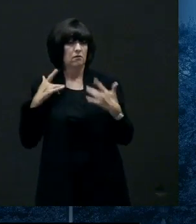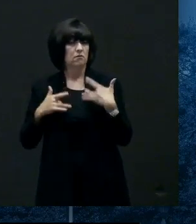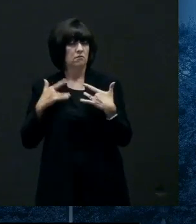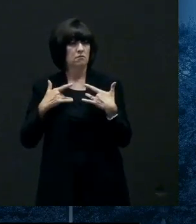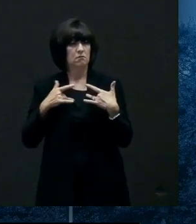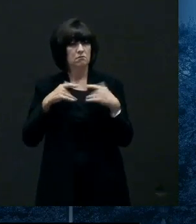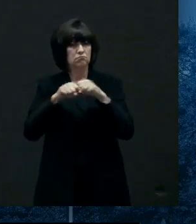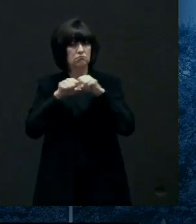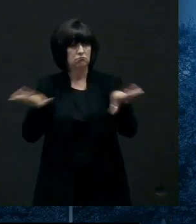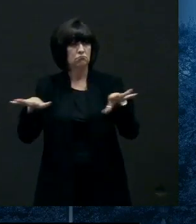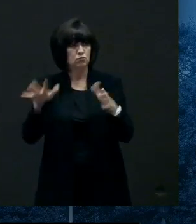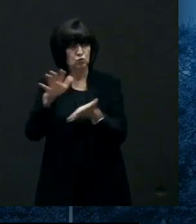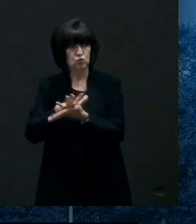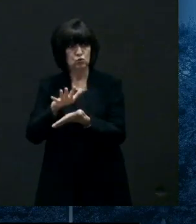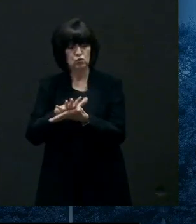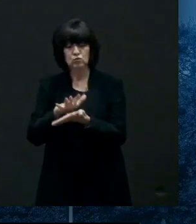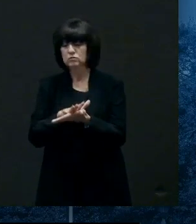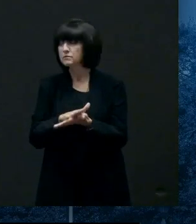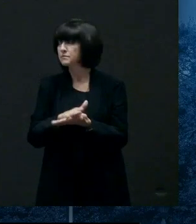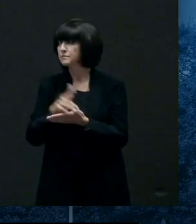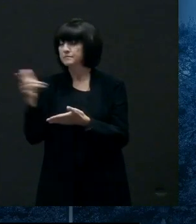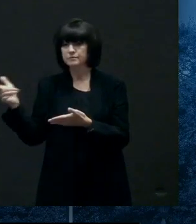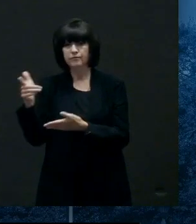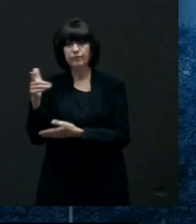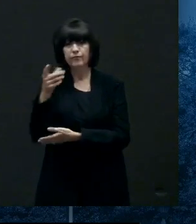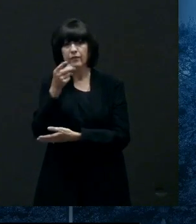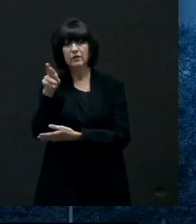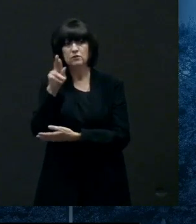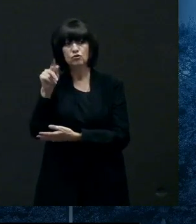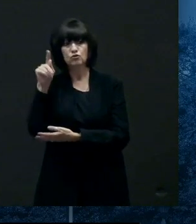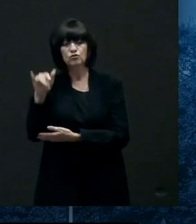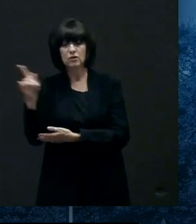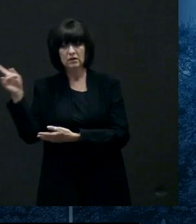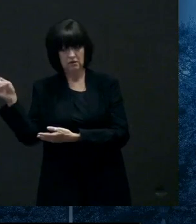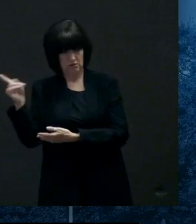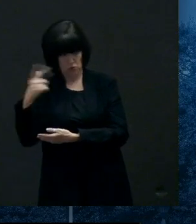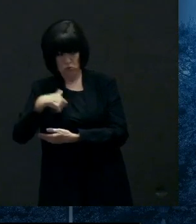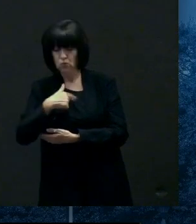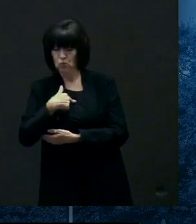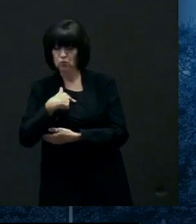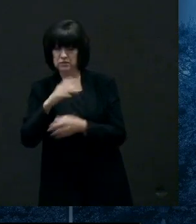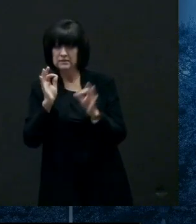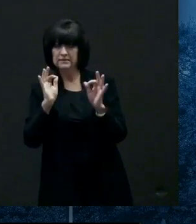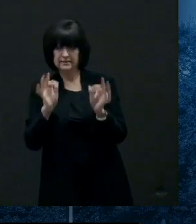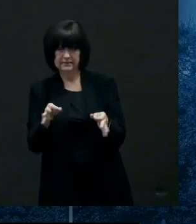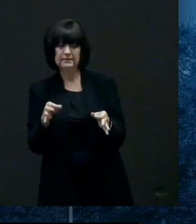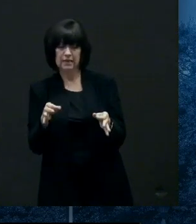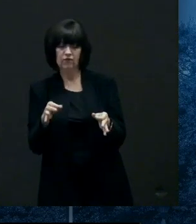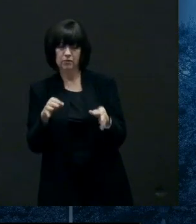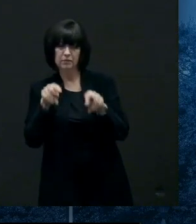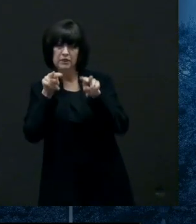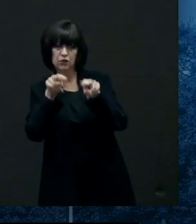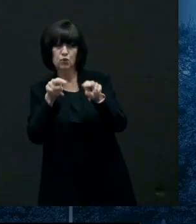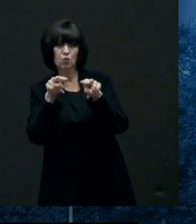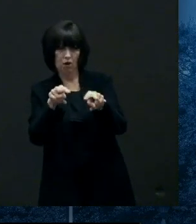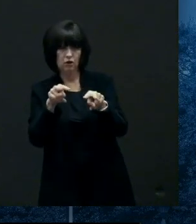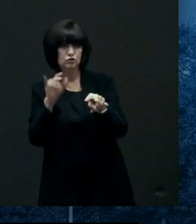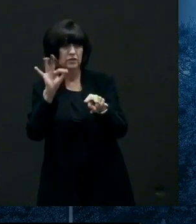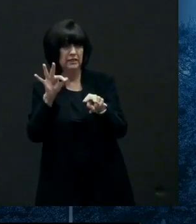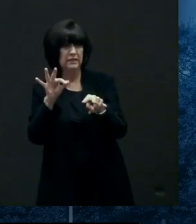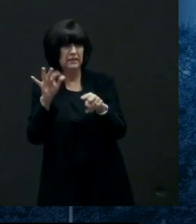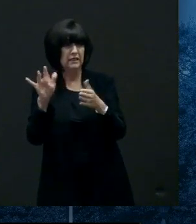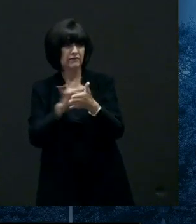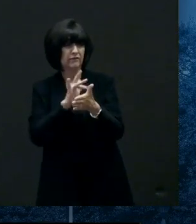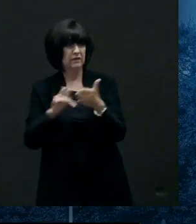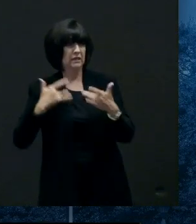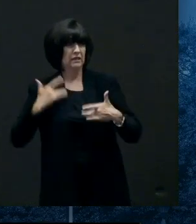yeah so we absolutely um will be tracking you know any infections that might occur in the